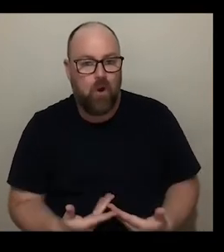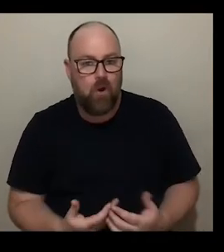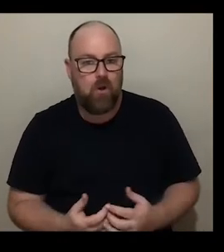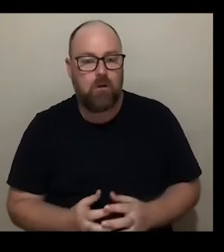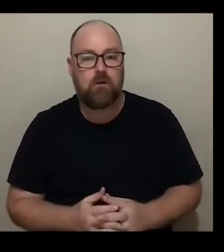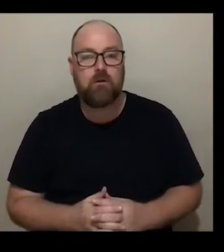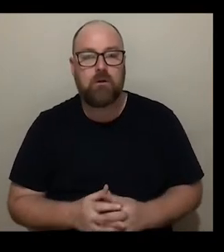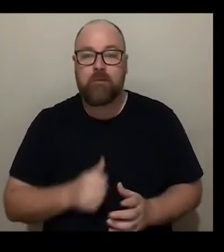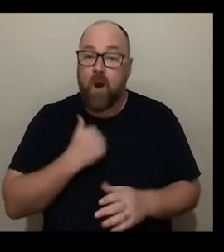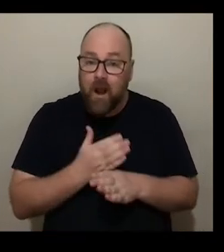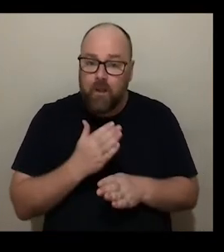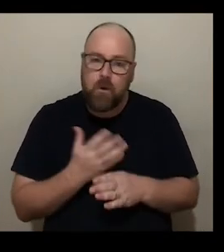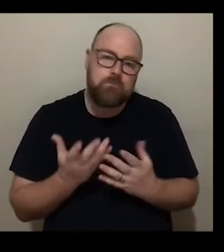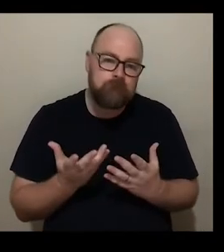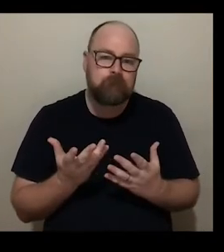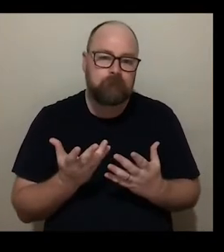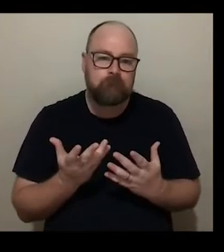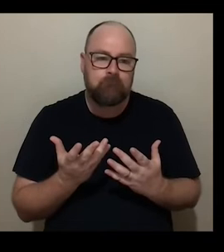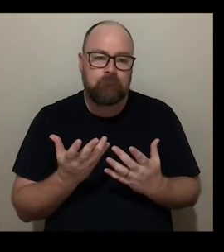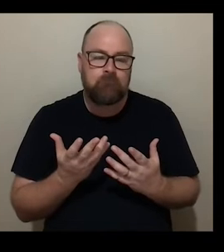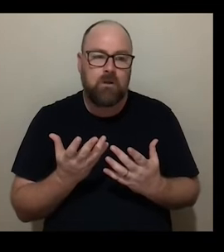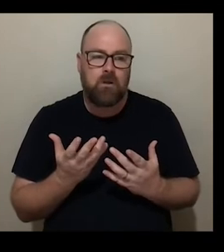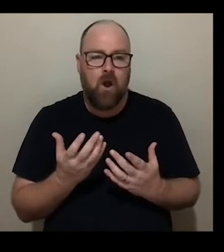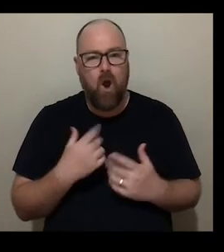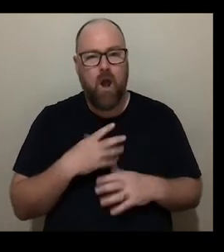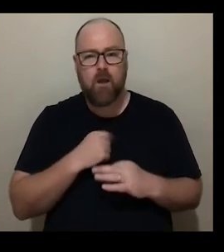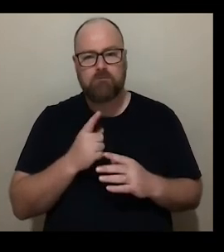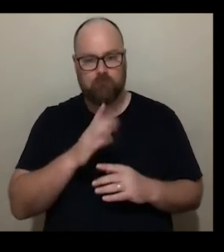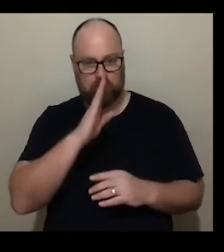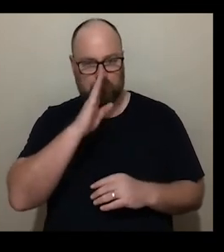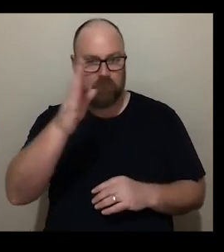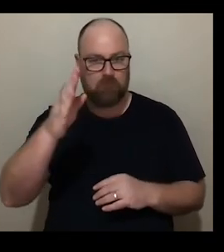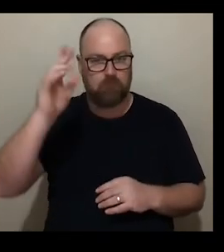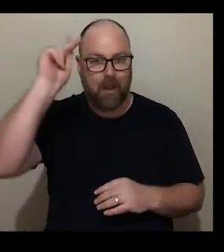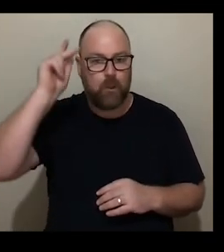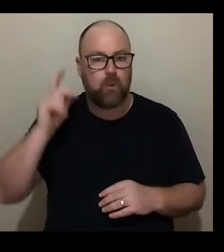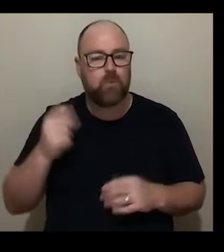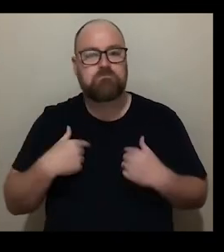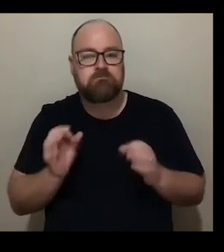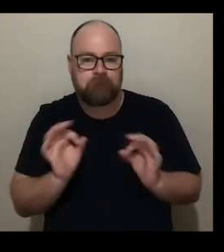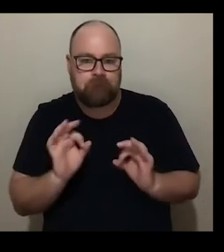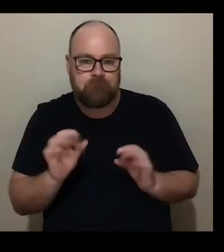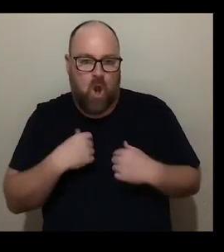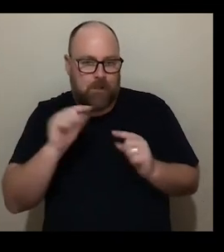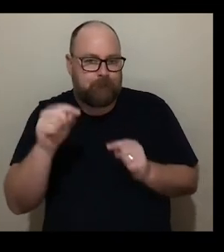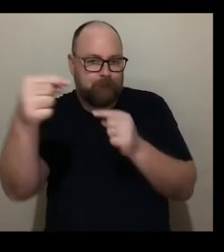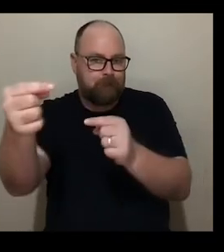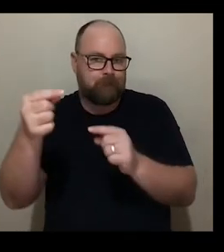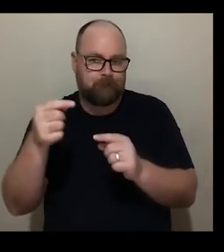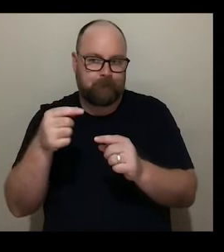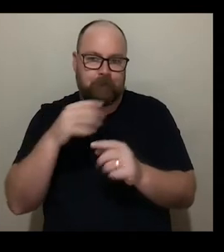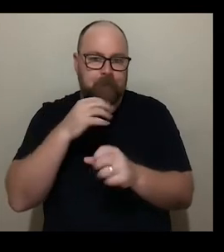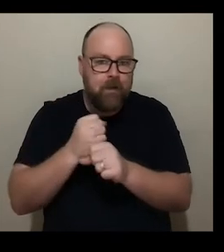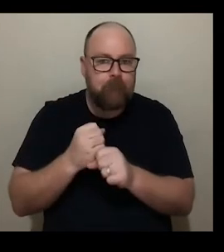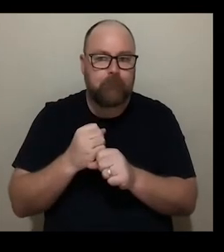my work isn't openly political I don't fight a government's political